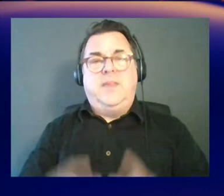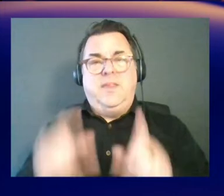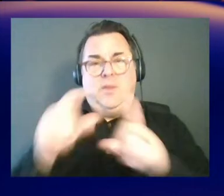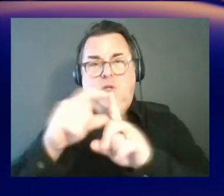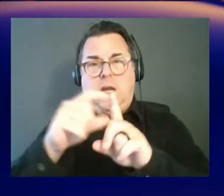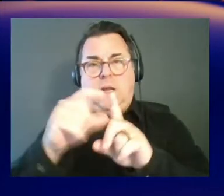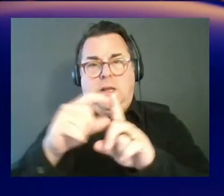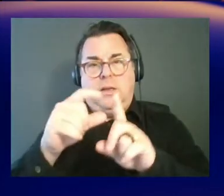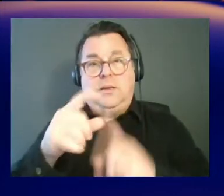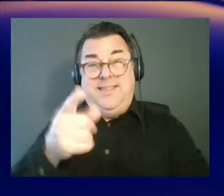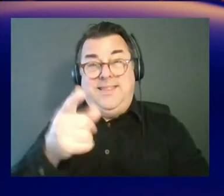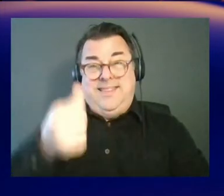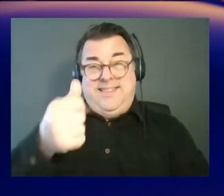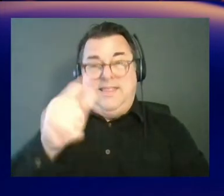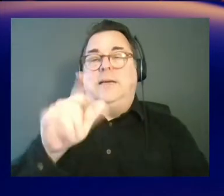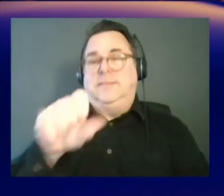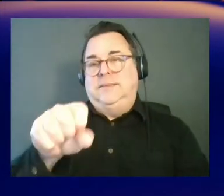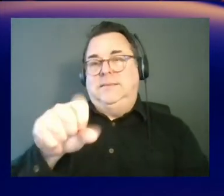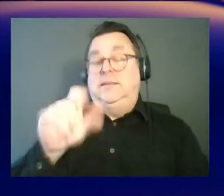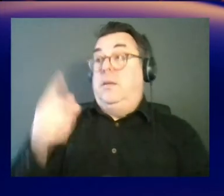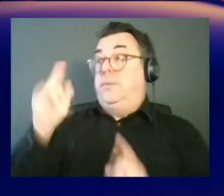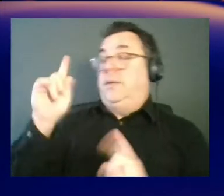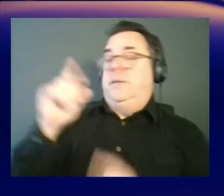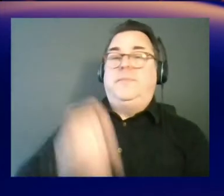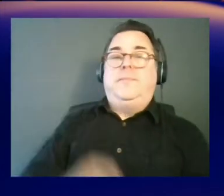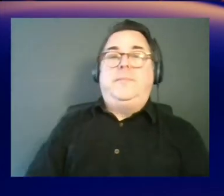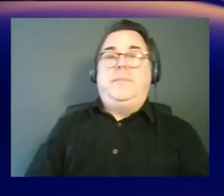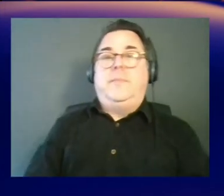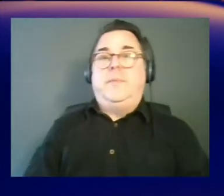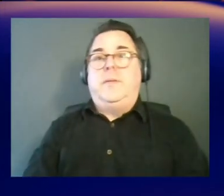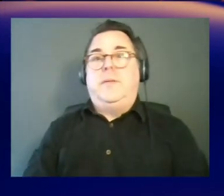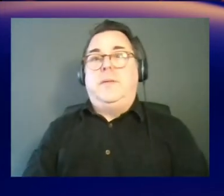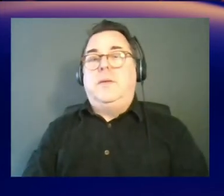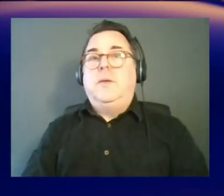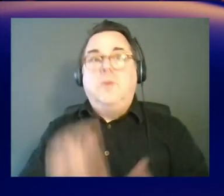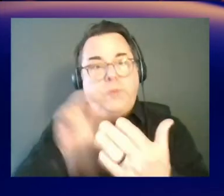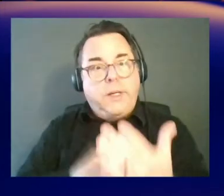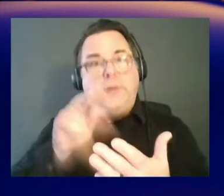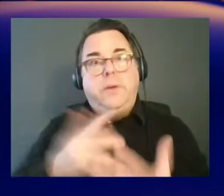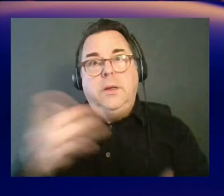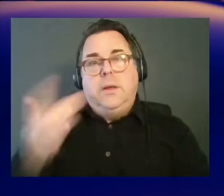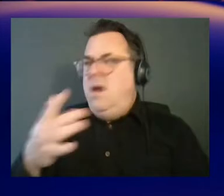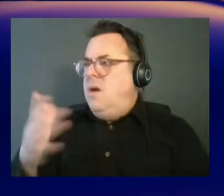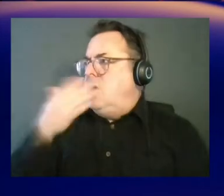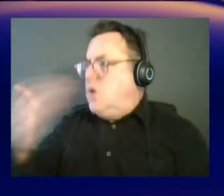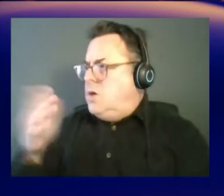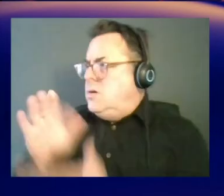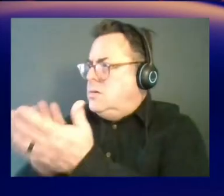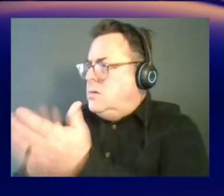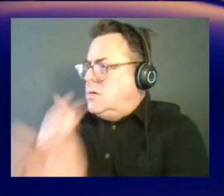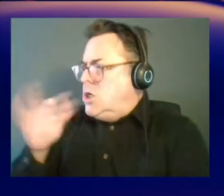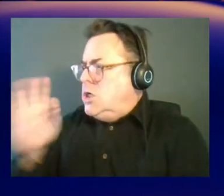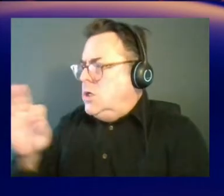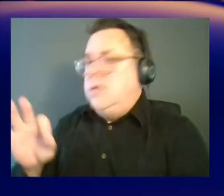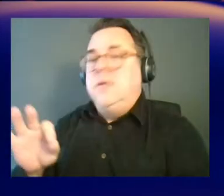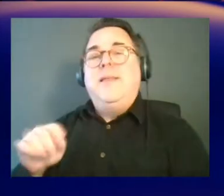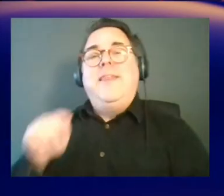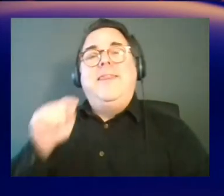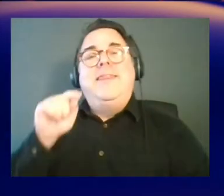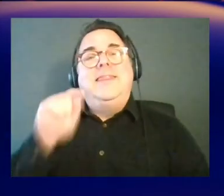This one? Oh, there you go. go. There we go. Yeah. Read the screen, Steve. Read the screen. No, you're doing great, and so this is